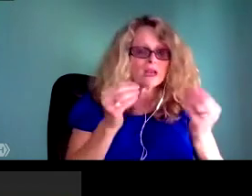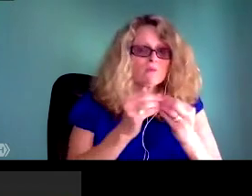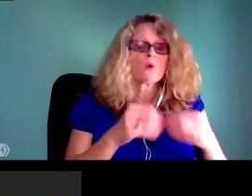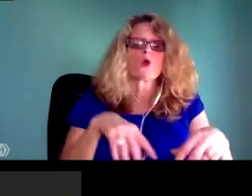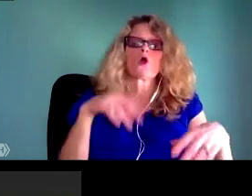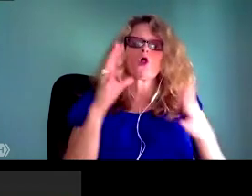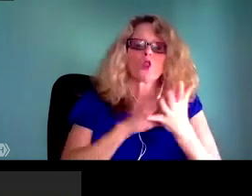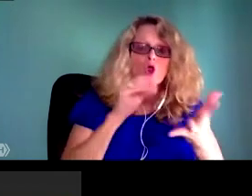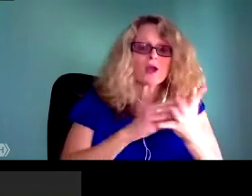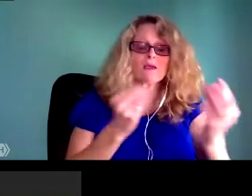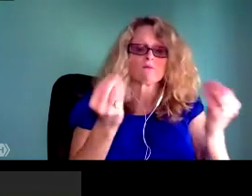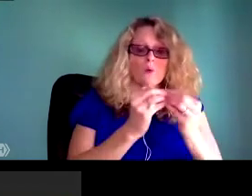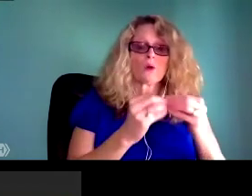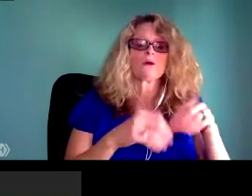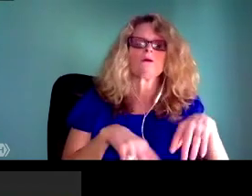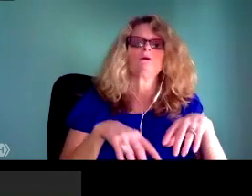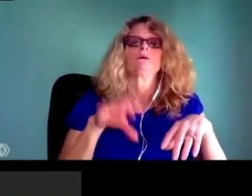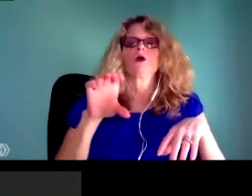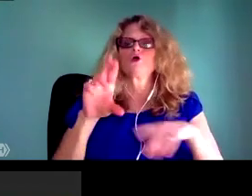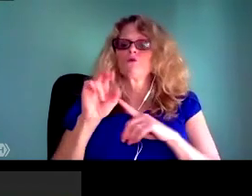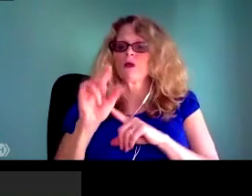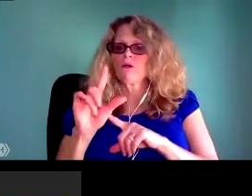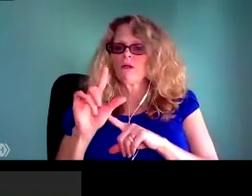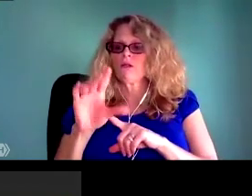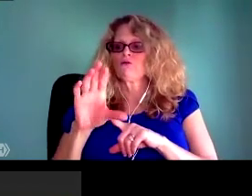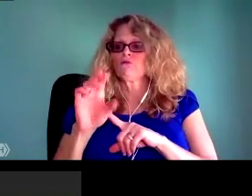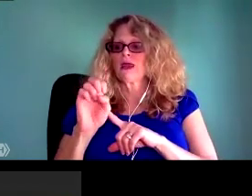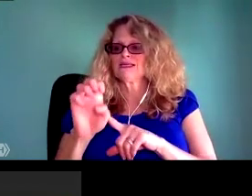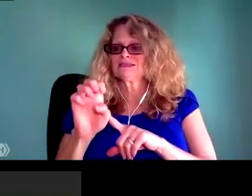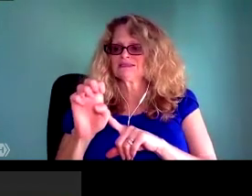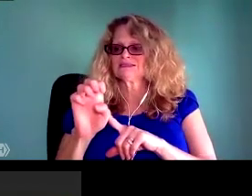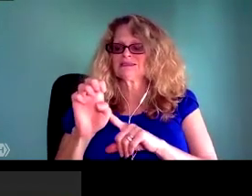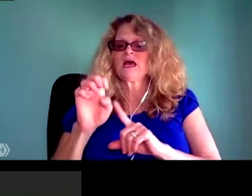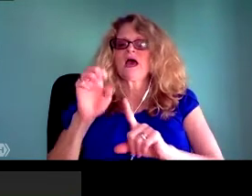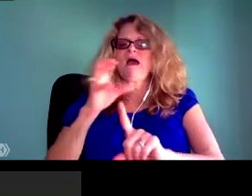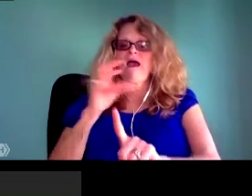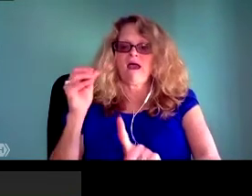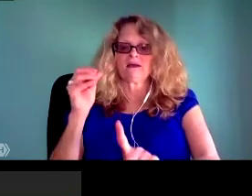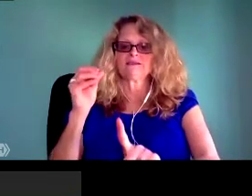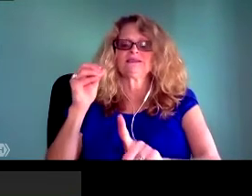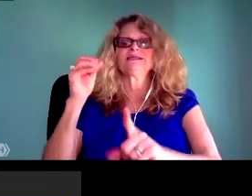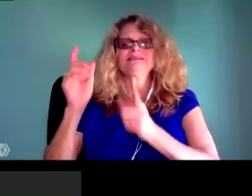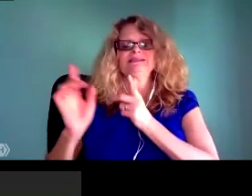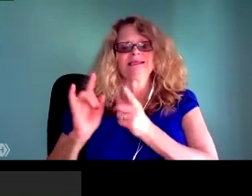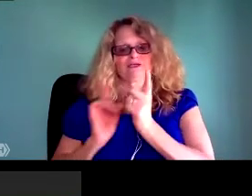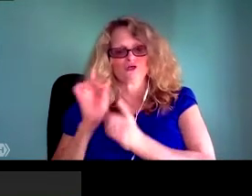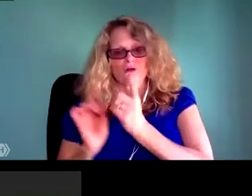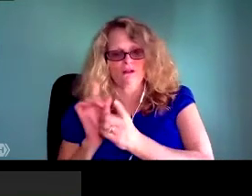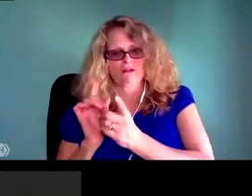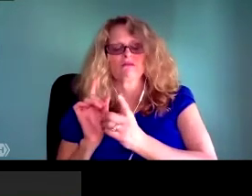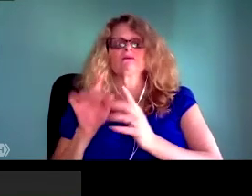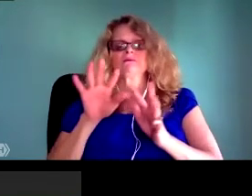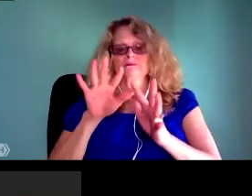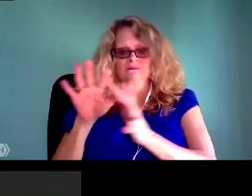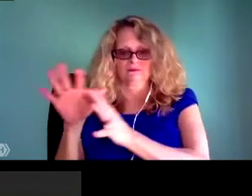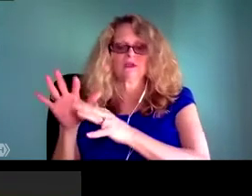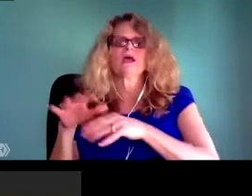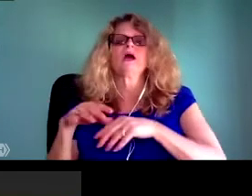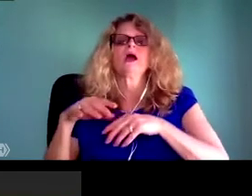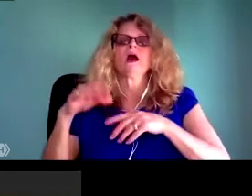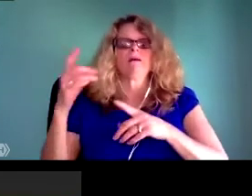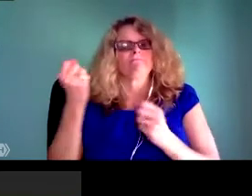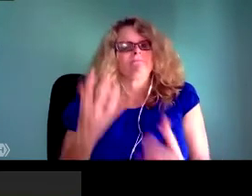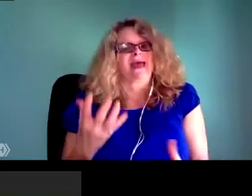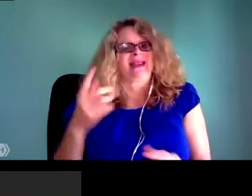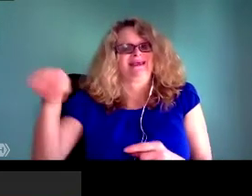this is definitely a very powerful and important resource for you and for colleagues and students that you may interact